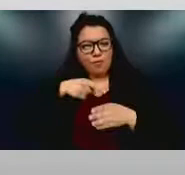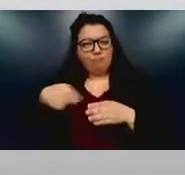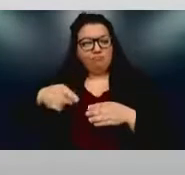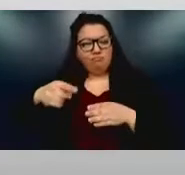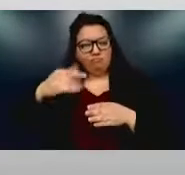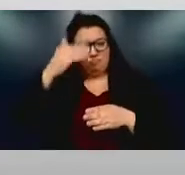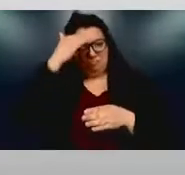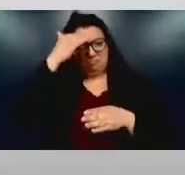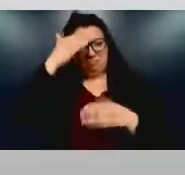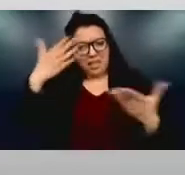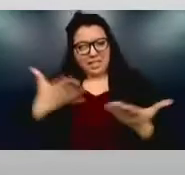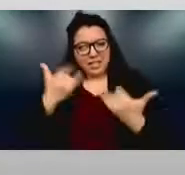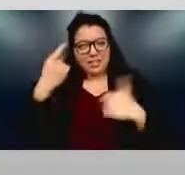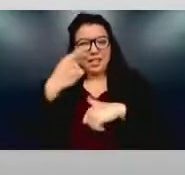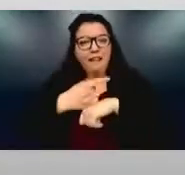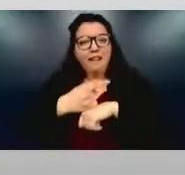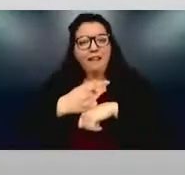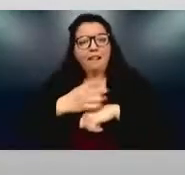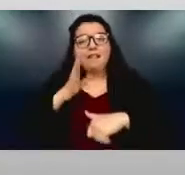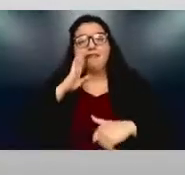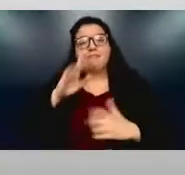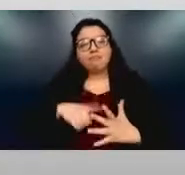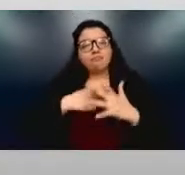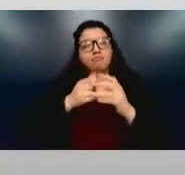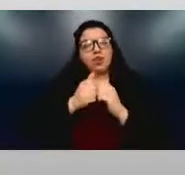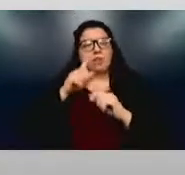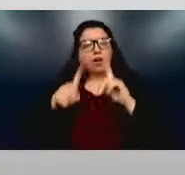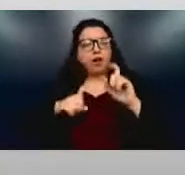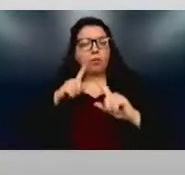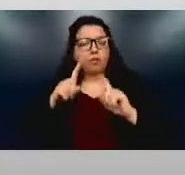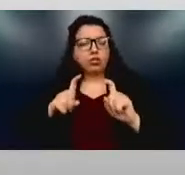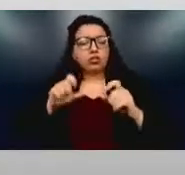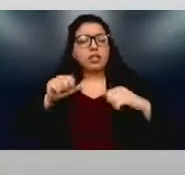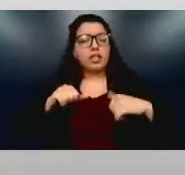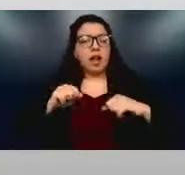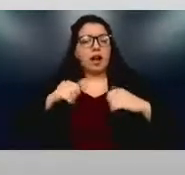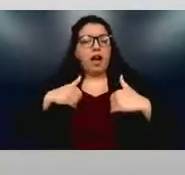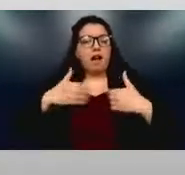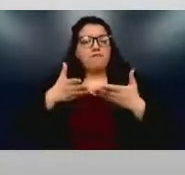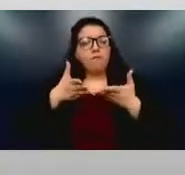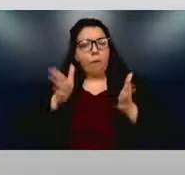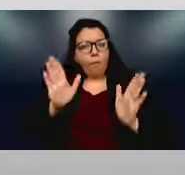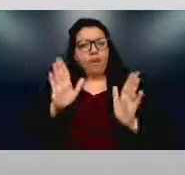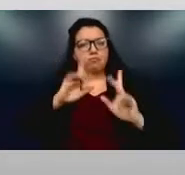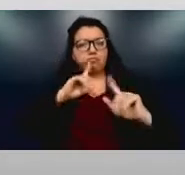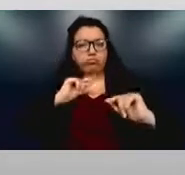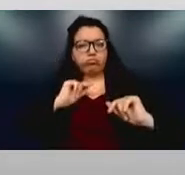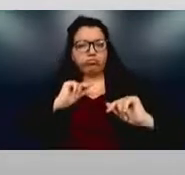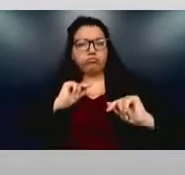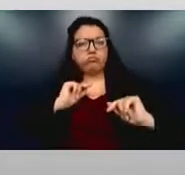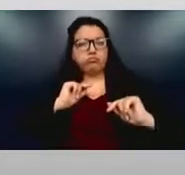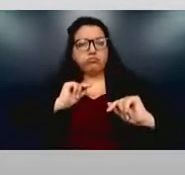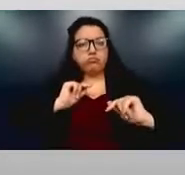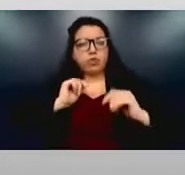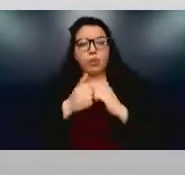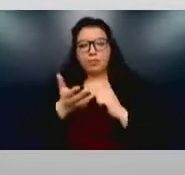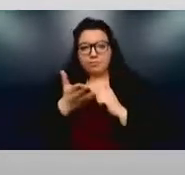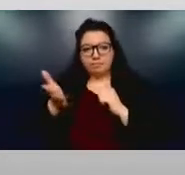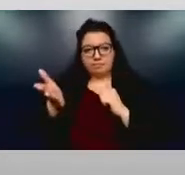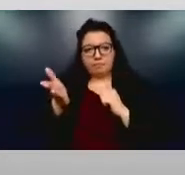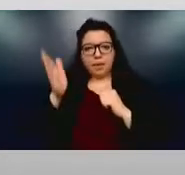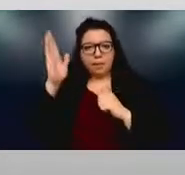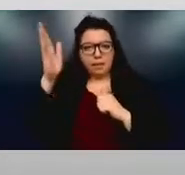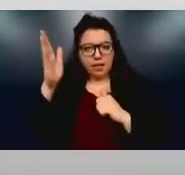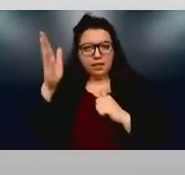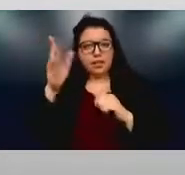questions that we can do some free response with our panelists, as well as planning